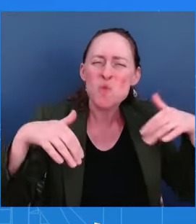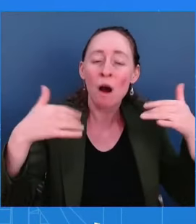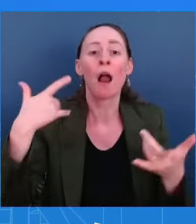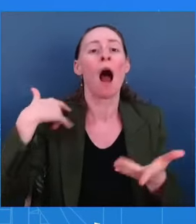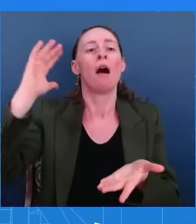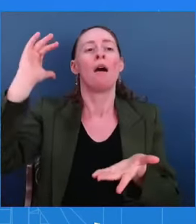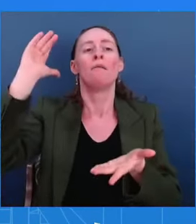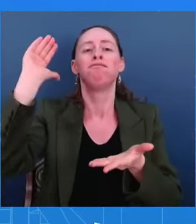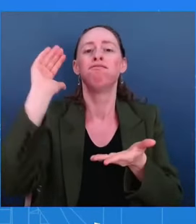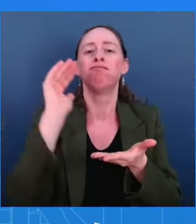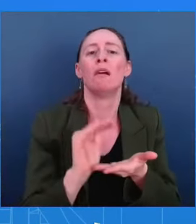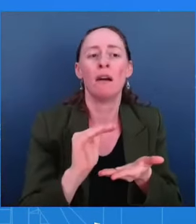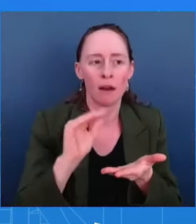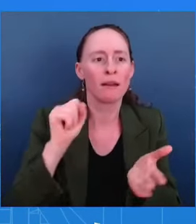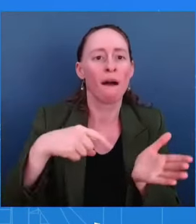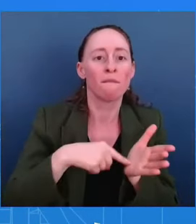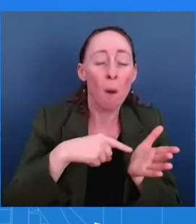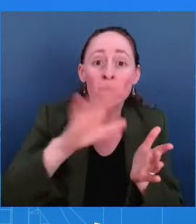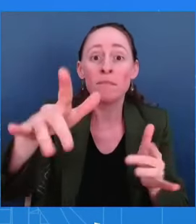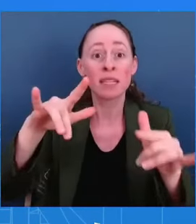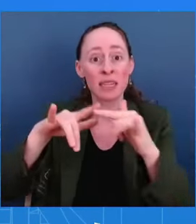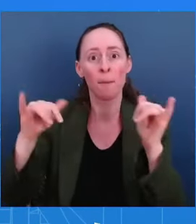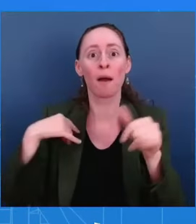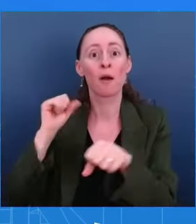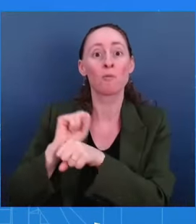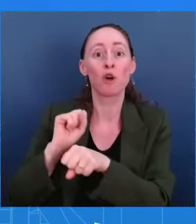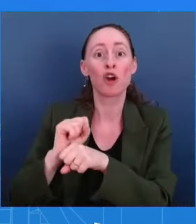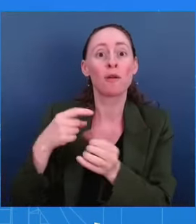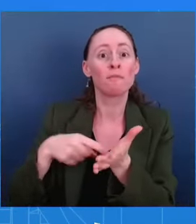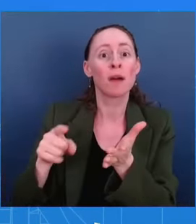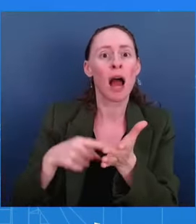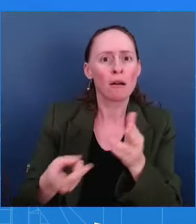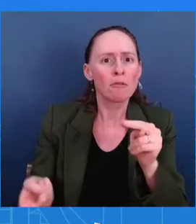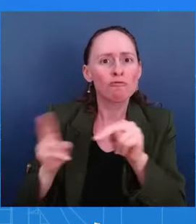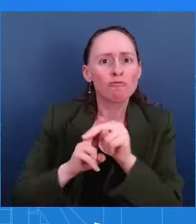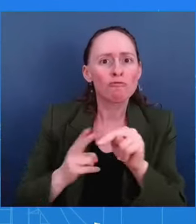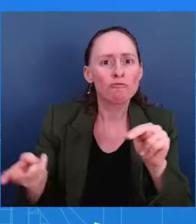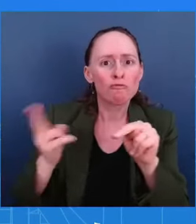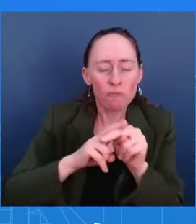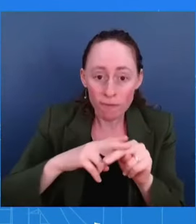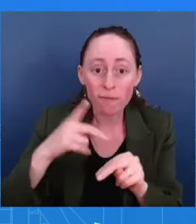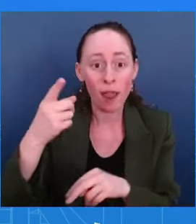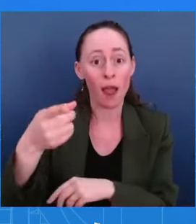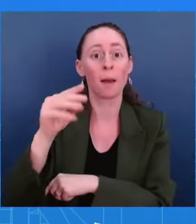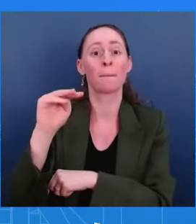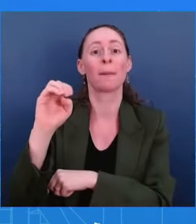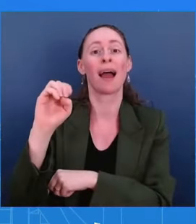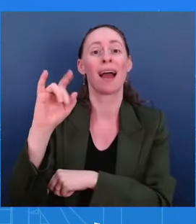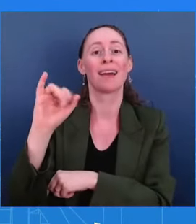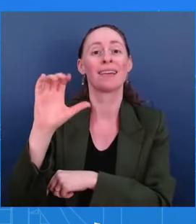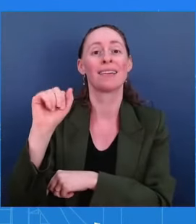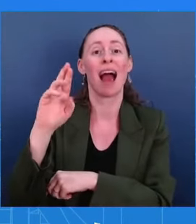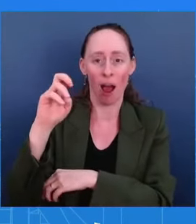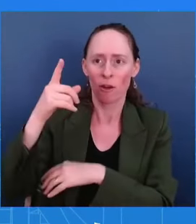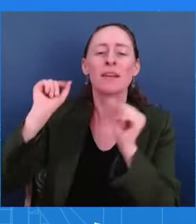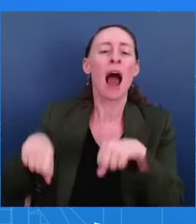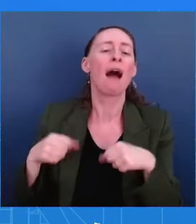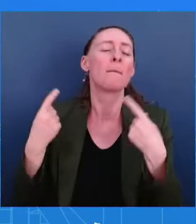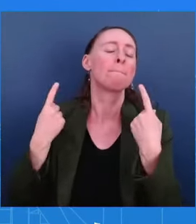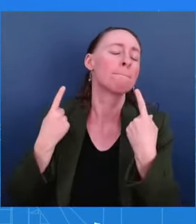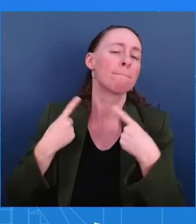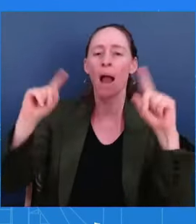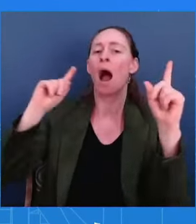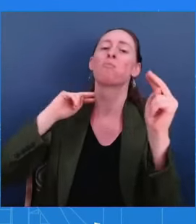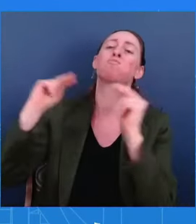being able to negotiate lower drug costs. This president, this administration has been able to beat Big Pharma. That's a big deal. Other